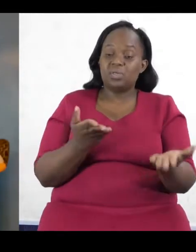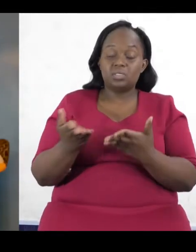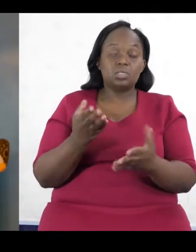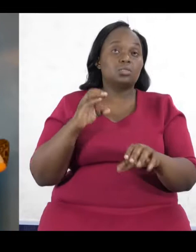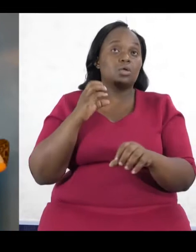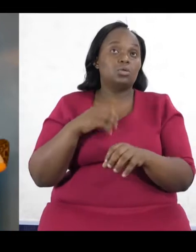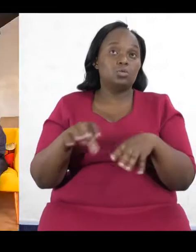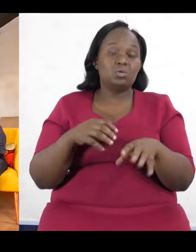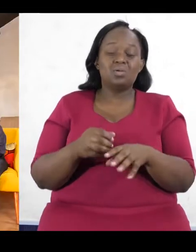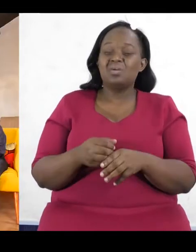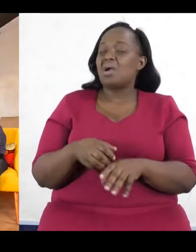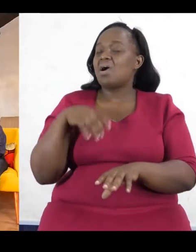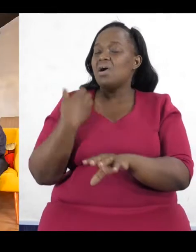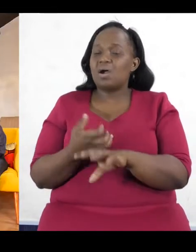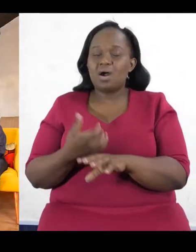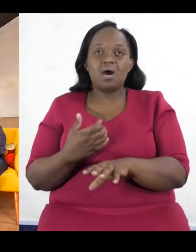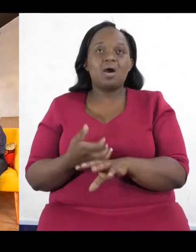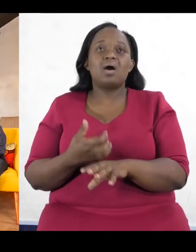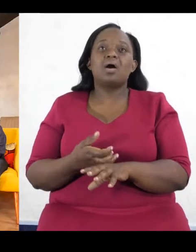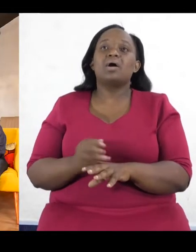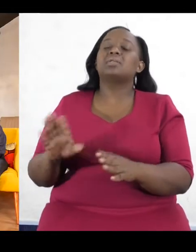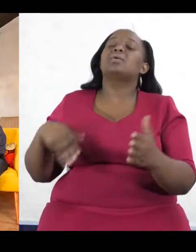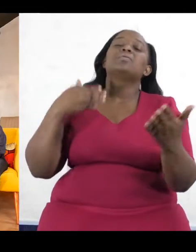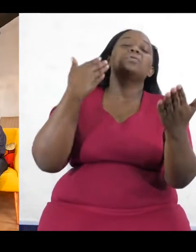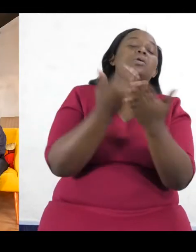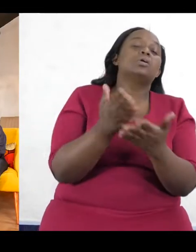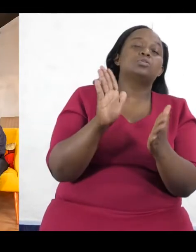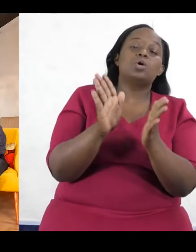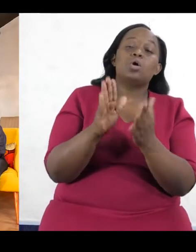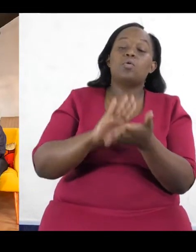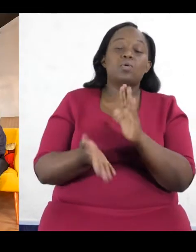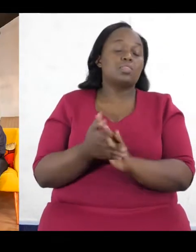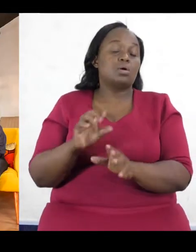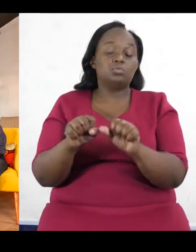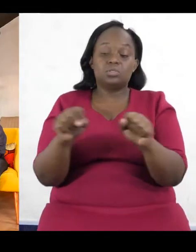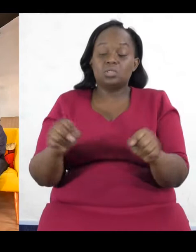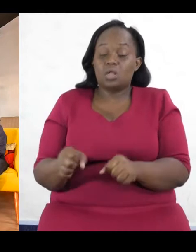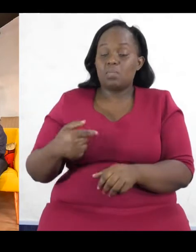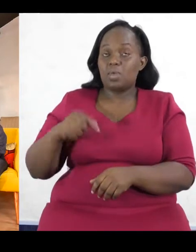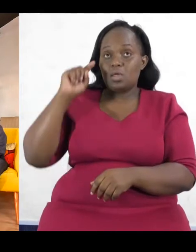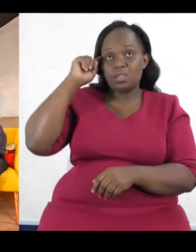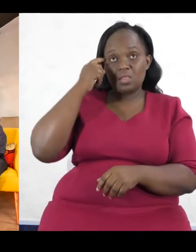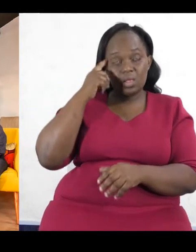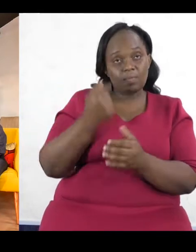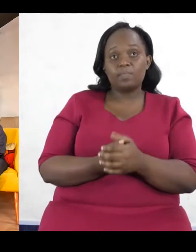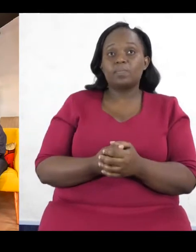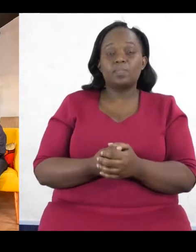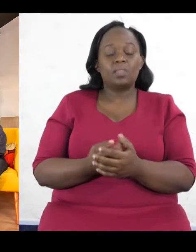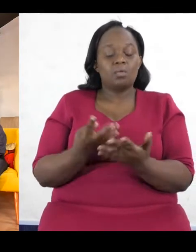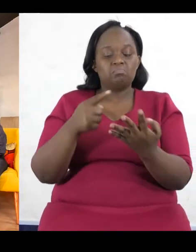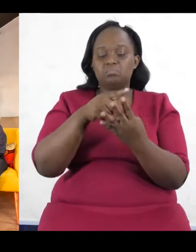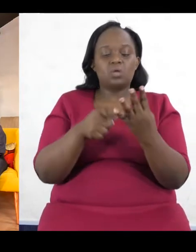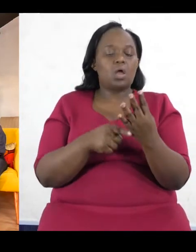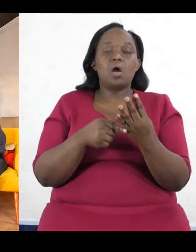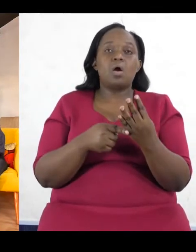to long-term strategies. So I think those, for me, would be the three, four key challenges. Silantui? I